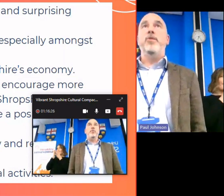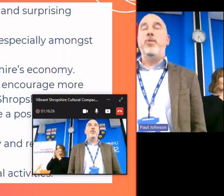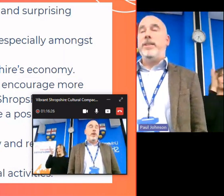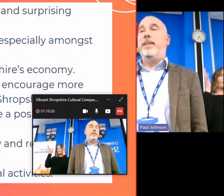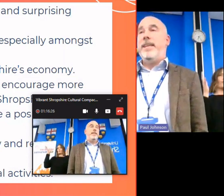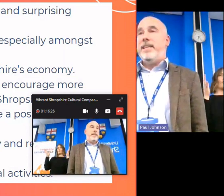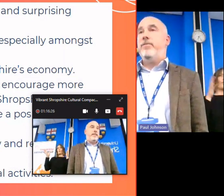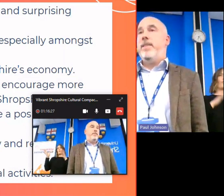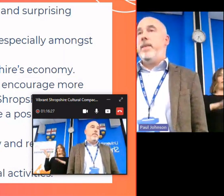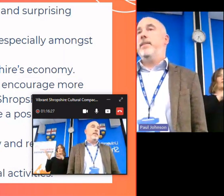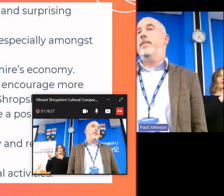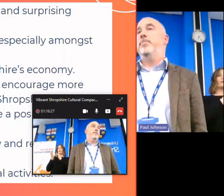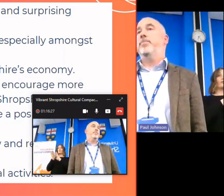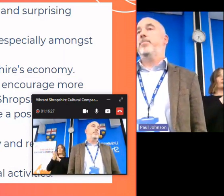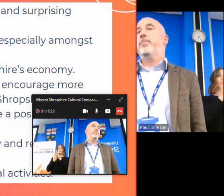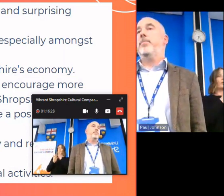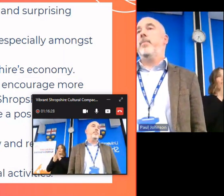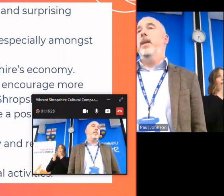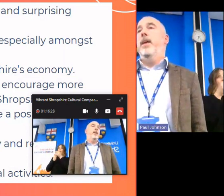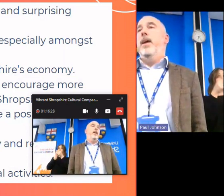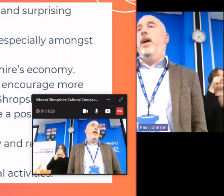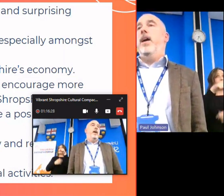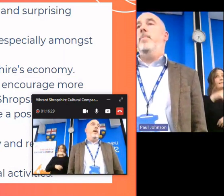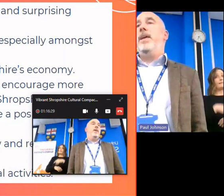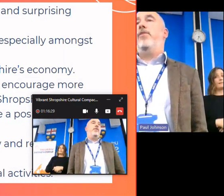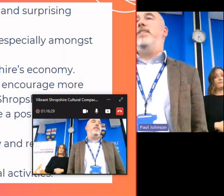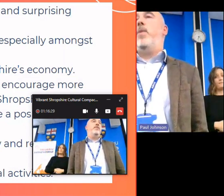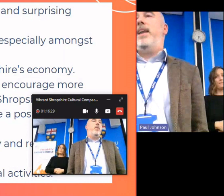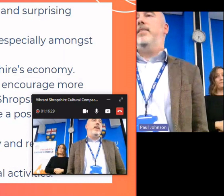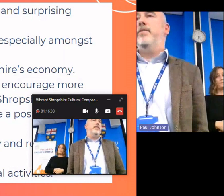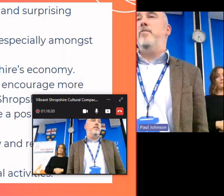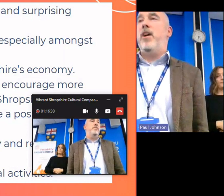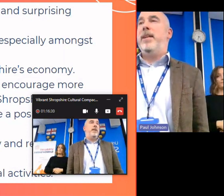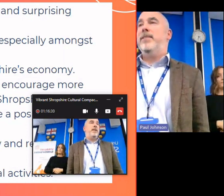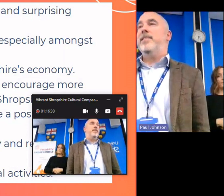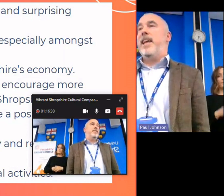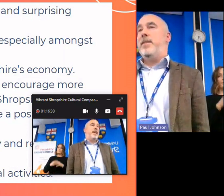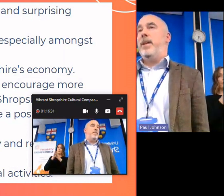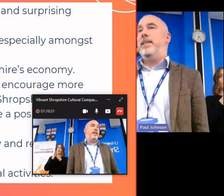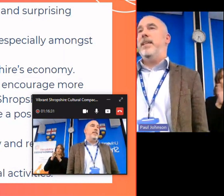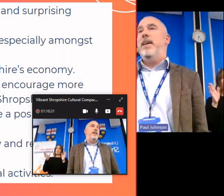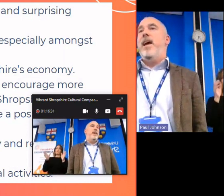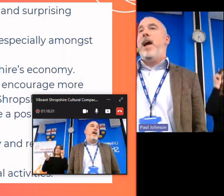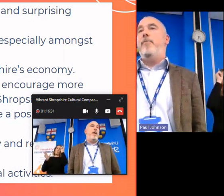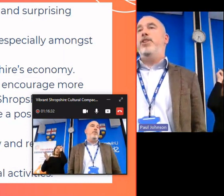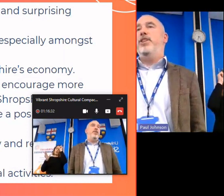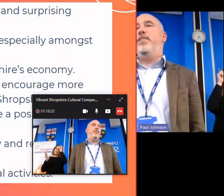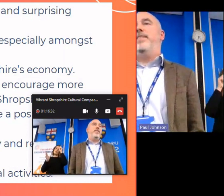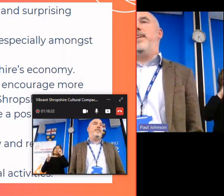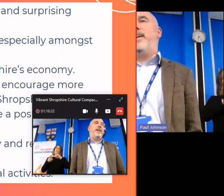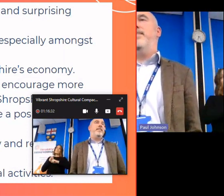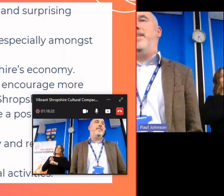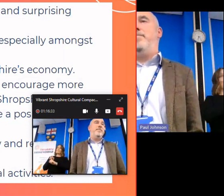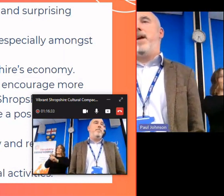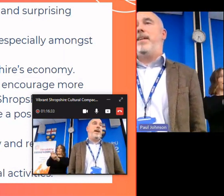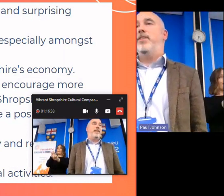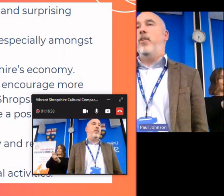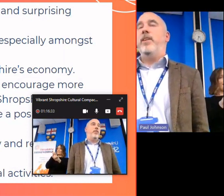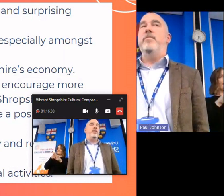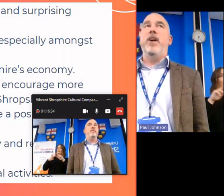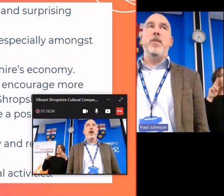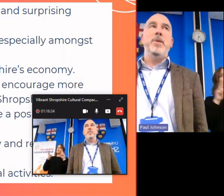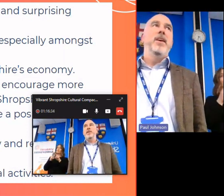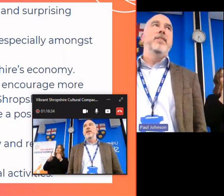and Shropshire is quite a leader in that increase awareness of environmental sustainability and reduce the sector's